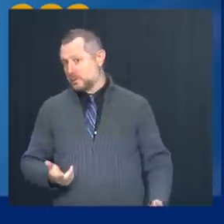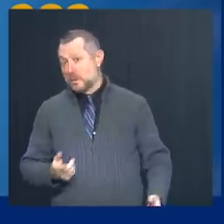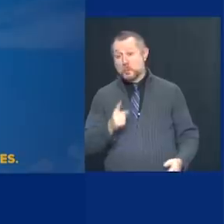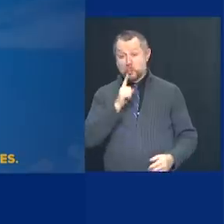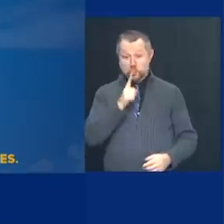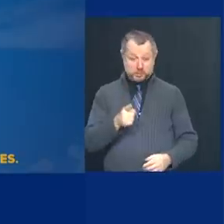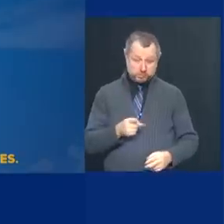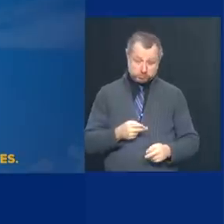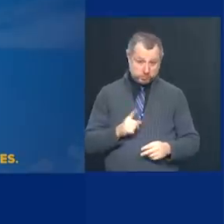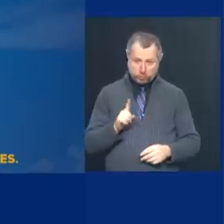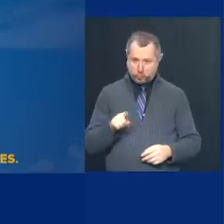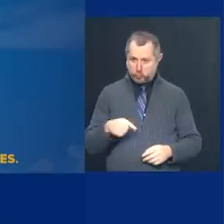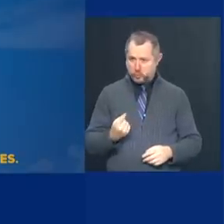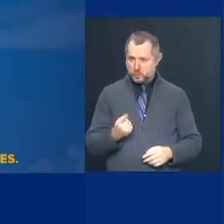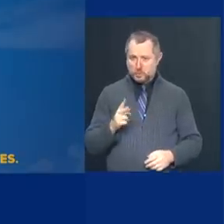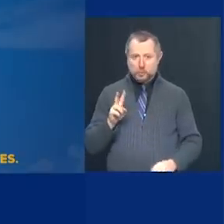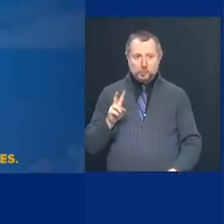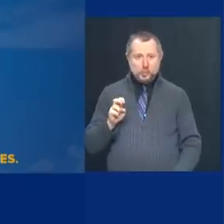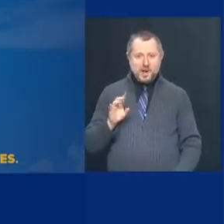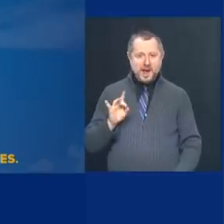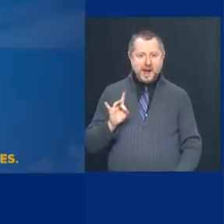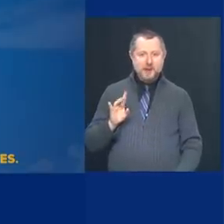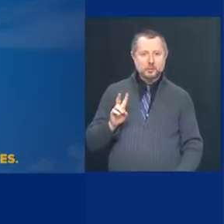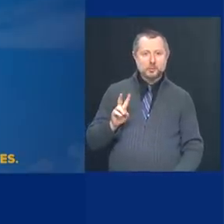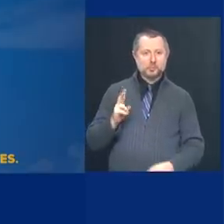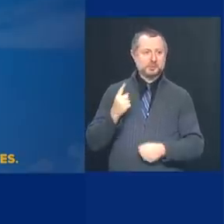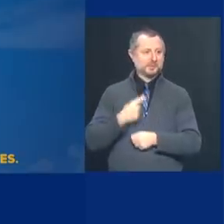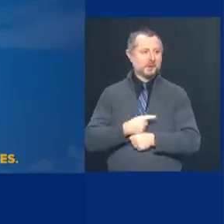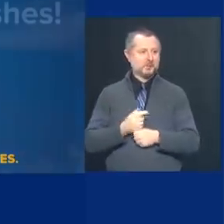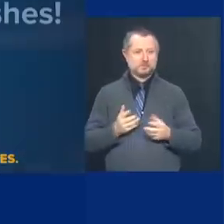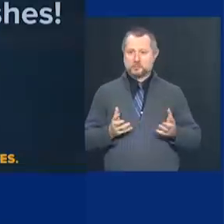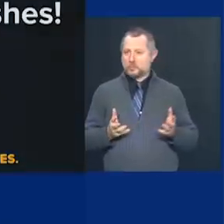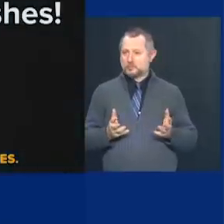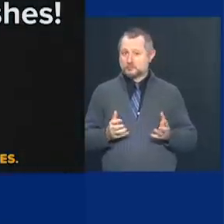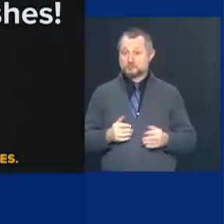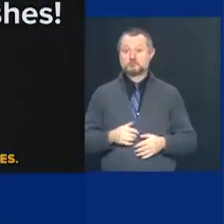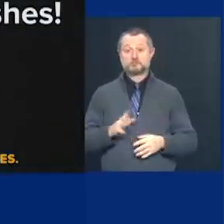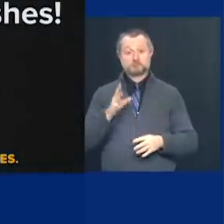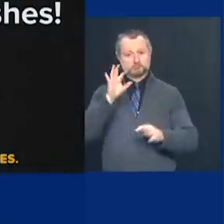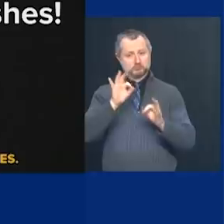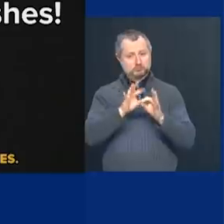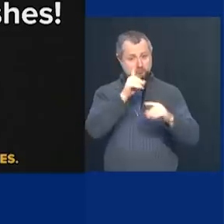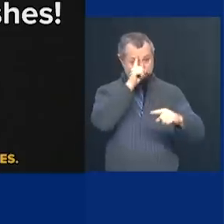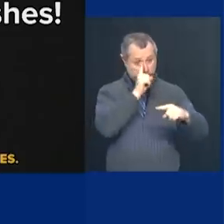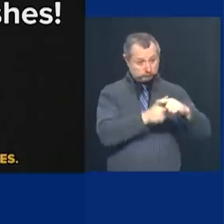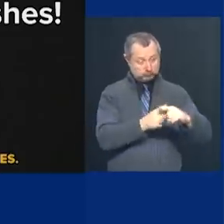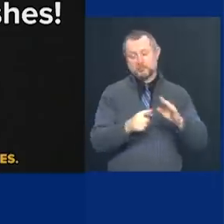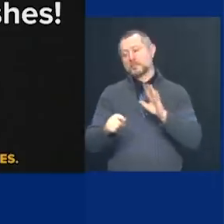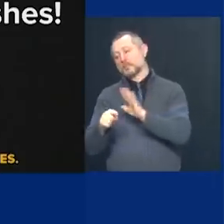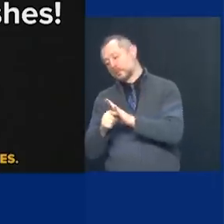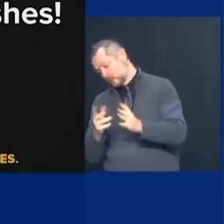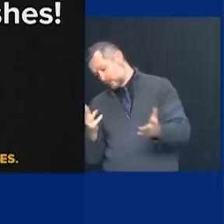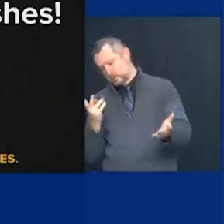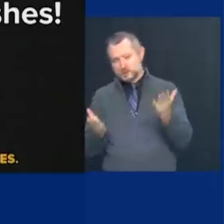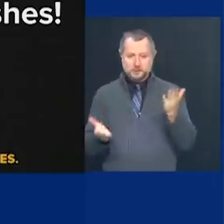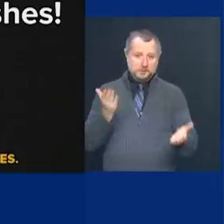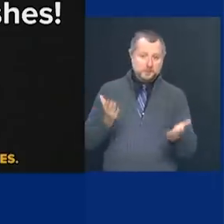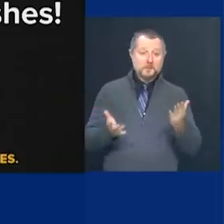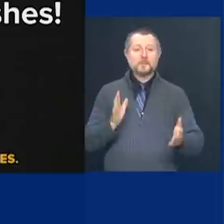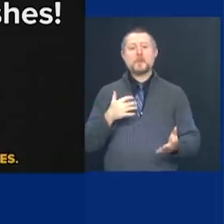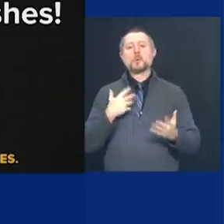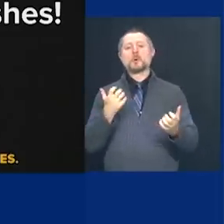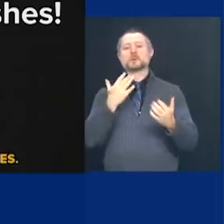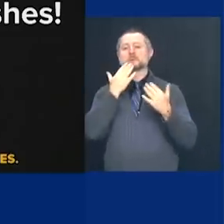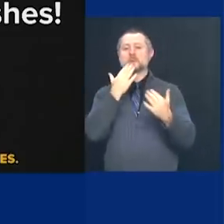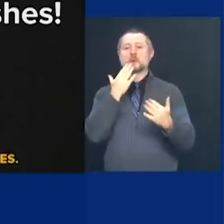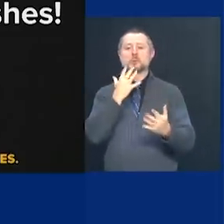282. Glass half full, glass half empty. I want to thank New Yorkers and all the people who gave